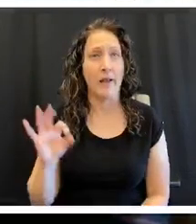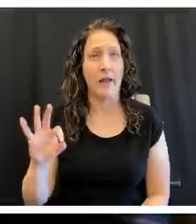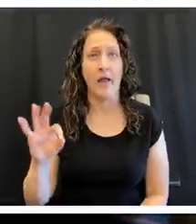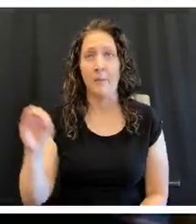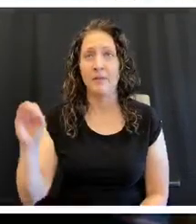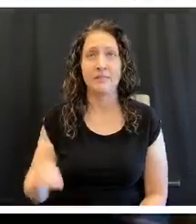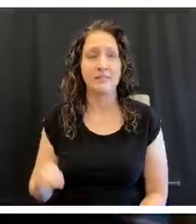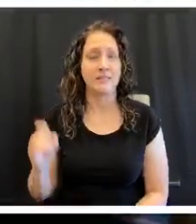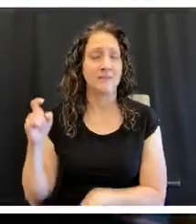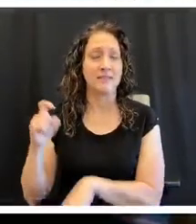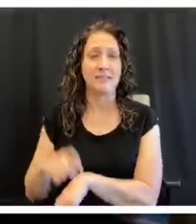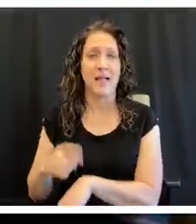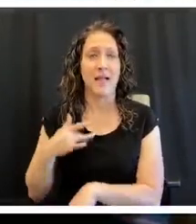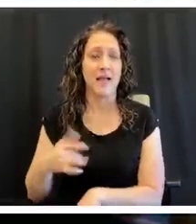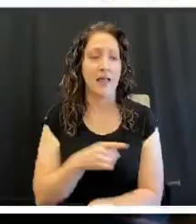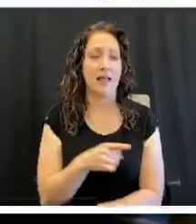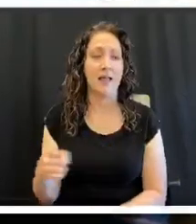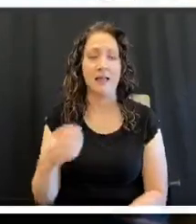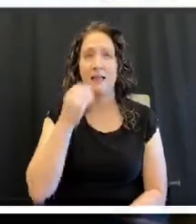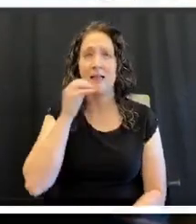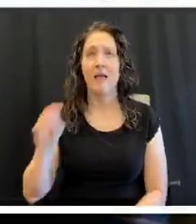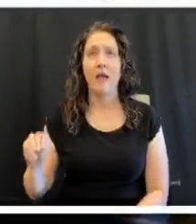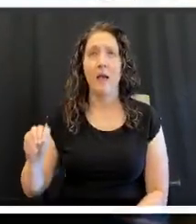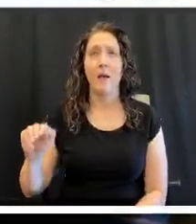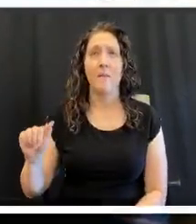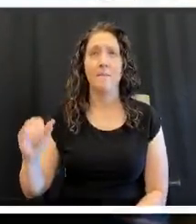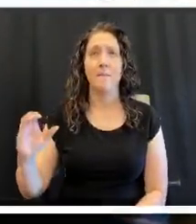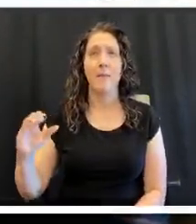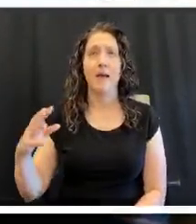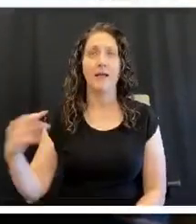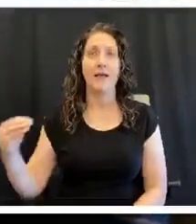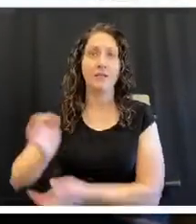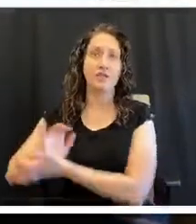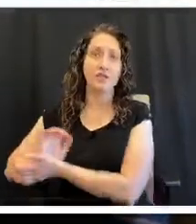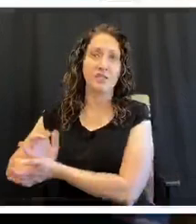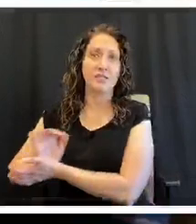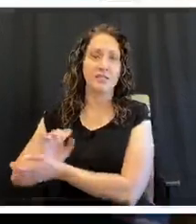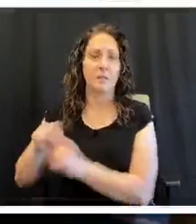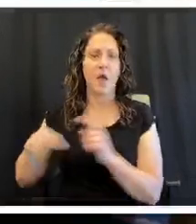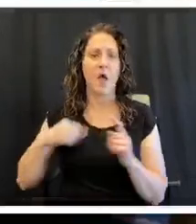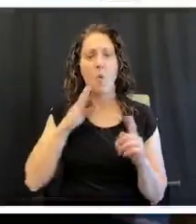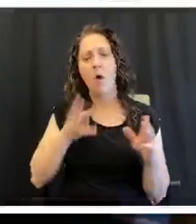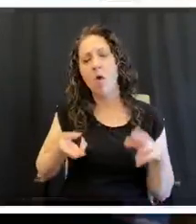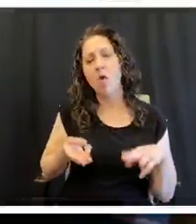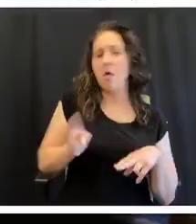I would do something to enhance the mac and cheese.